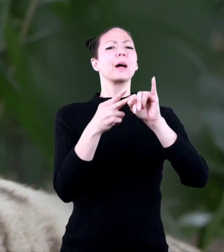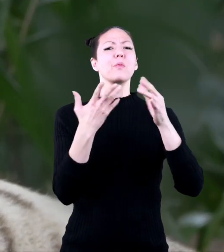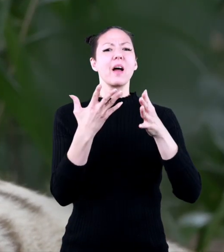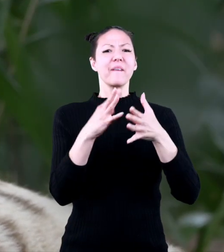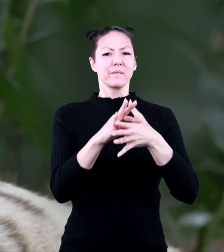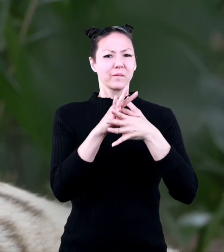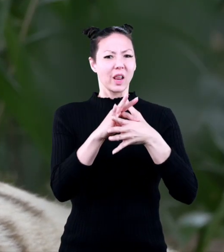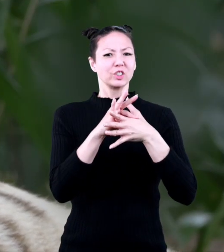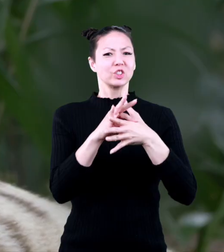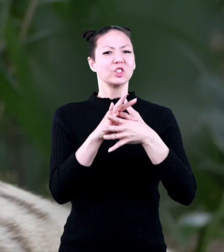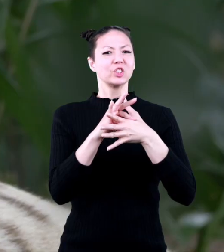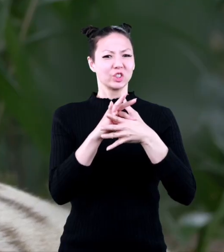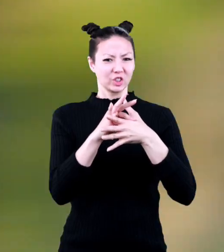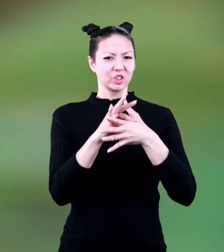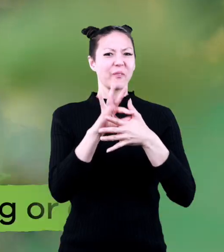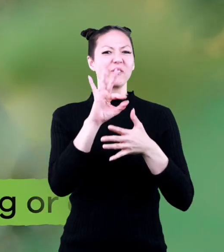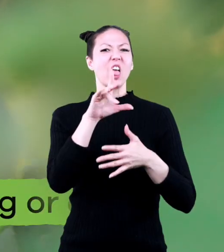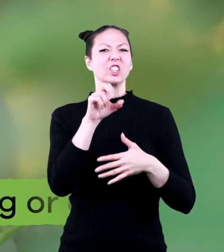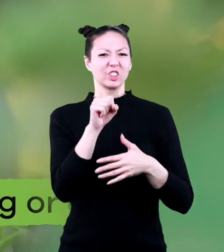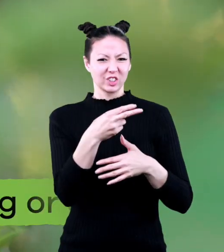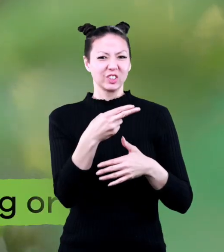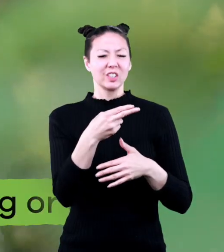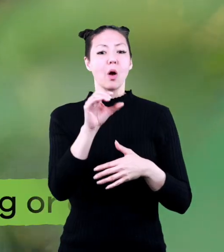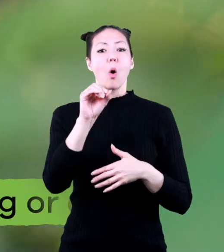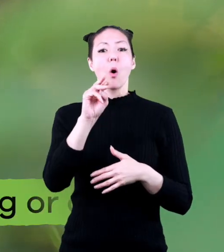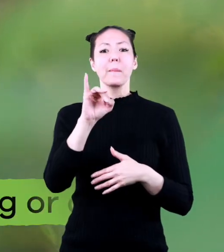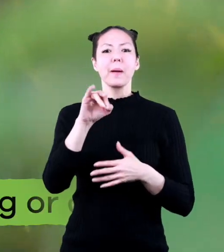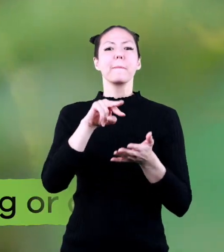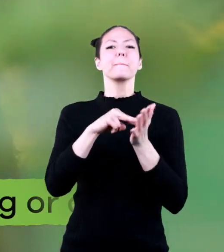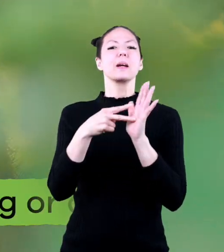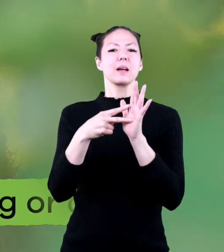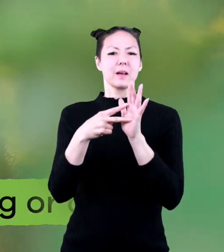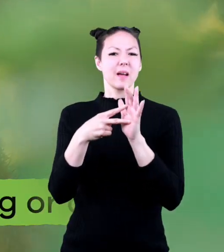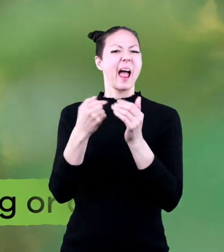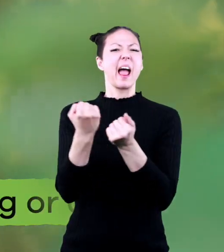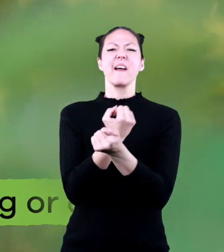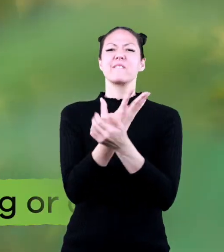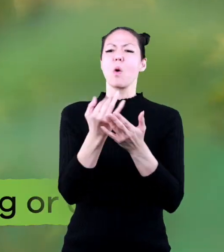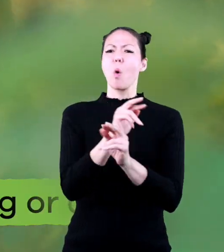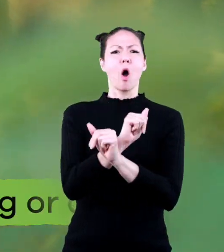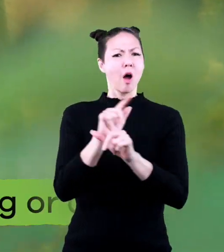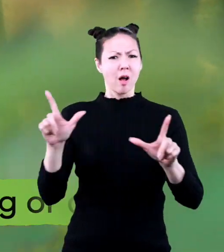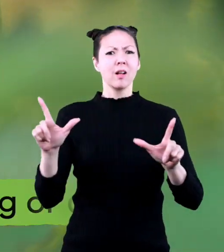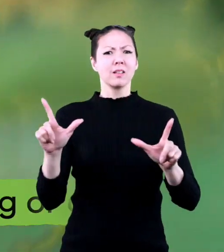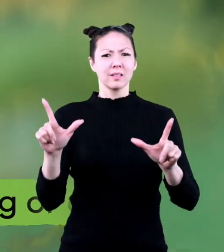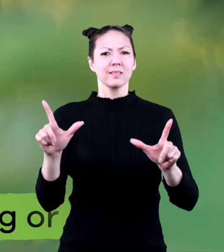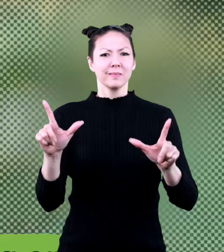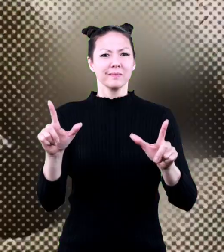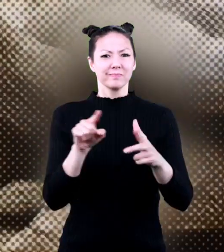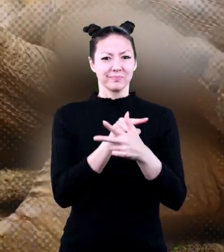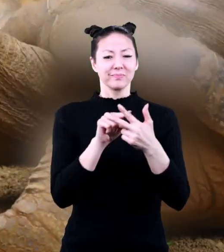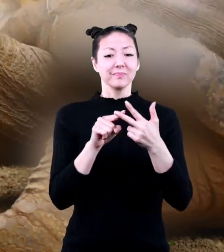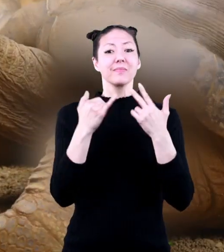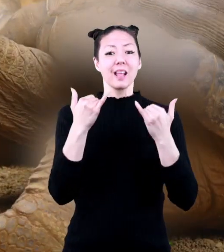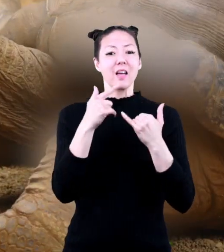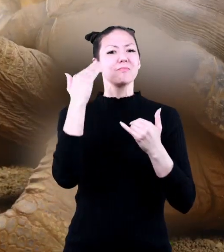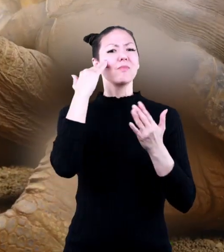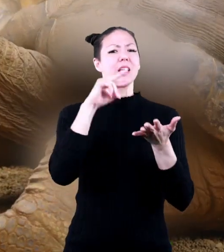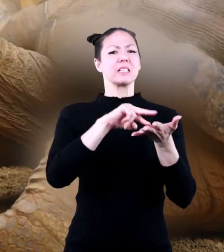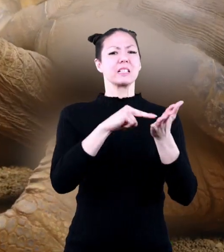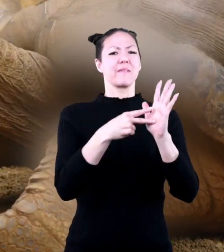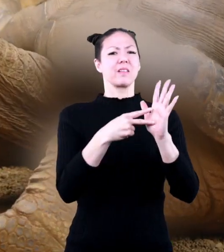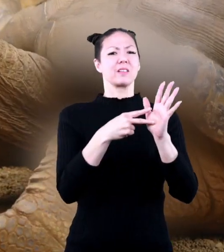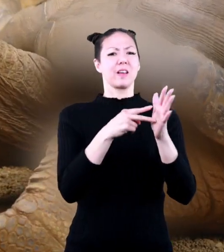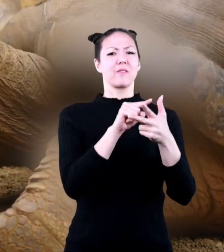flesh, and omni, which means everything or all. Knowing the